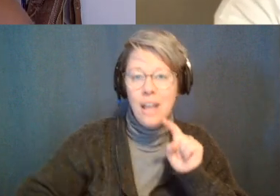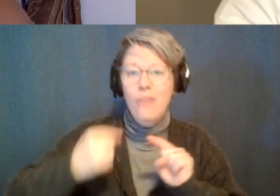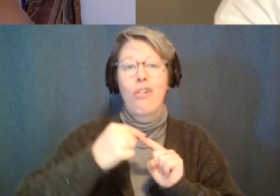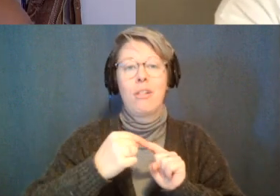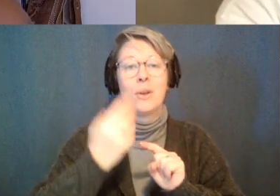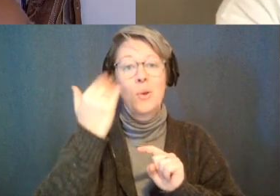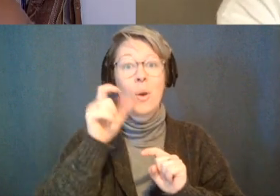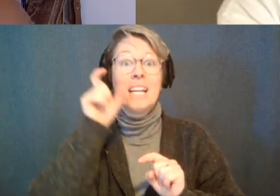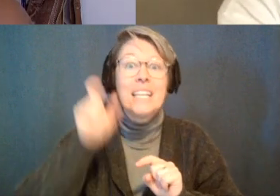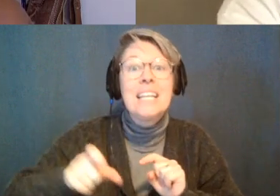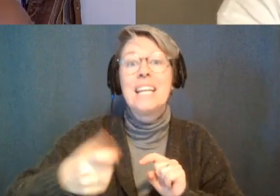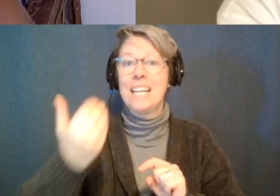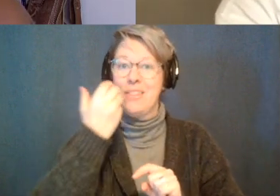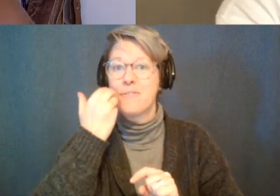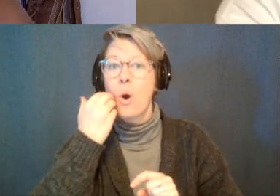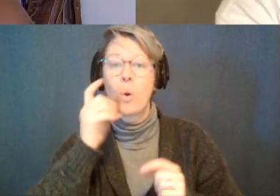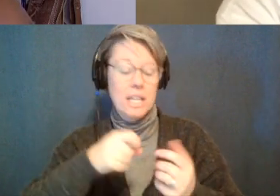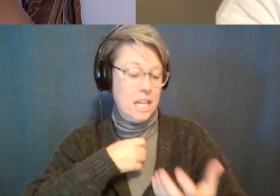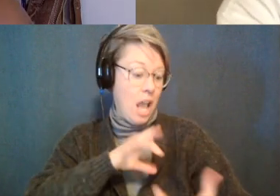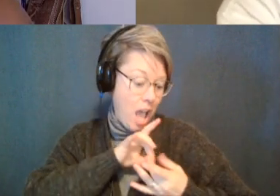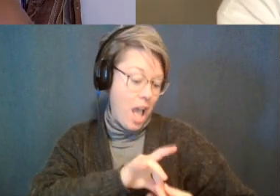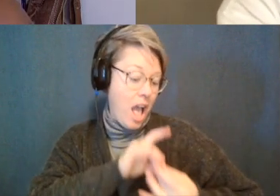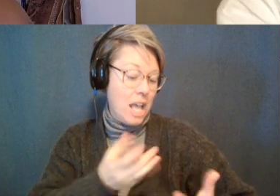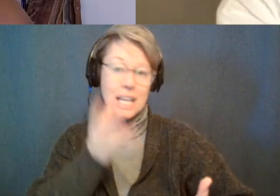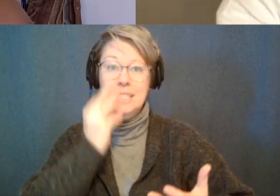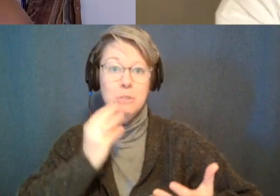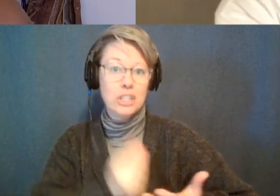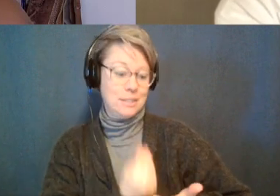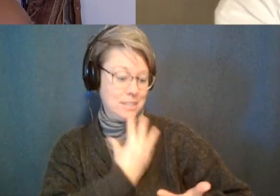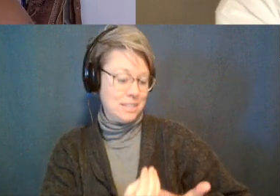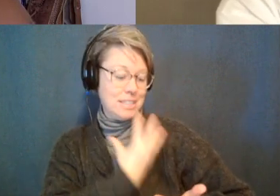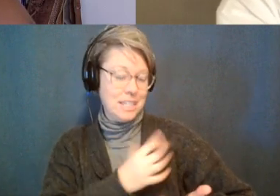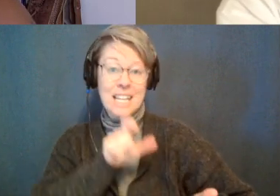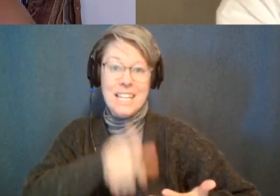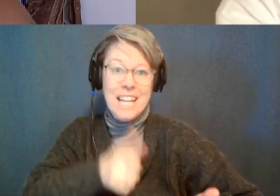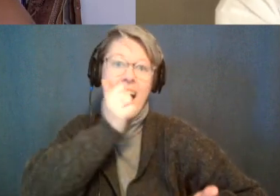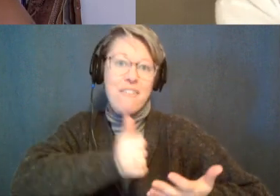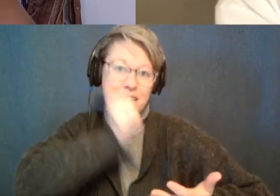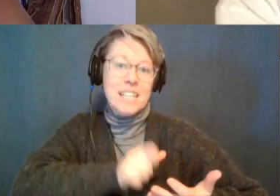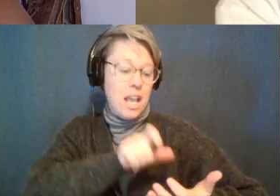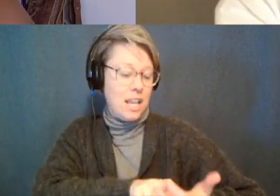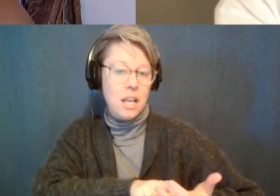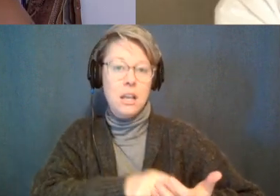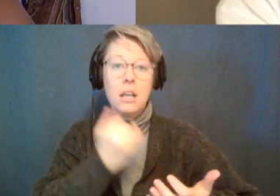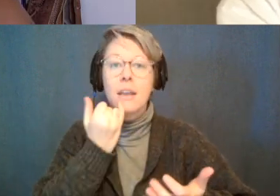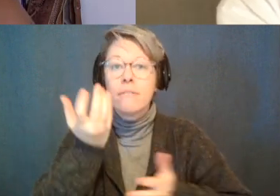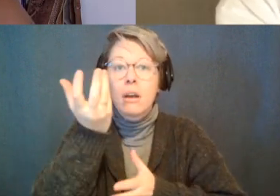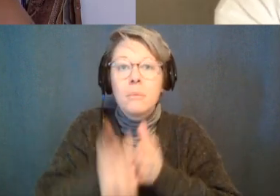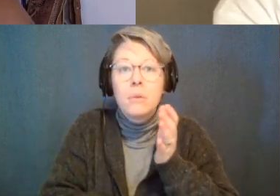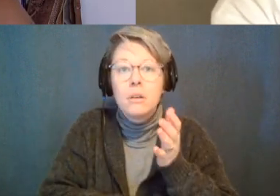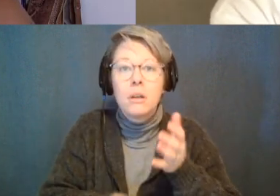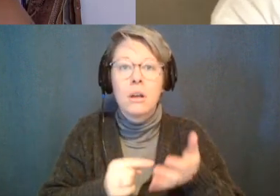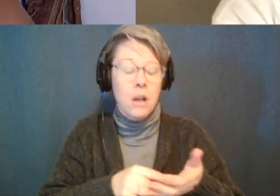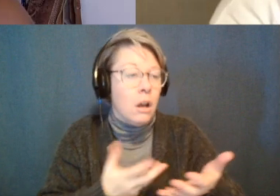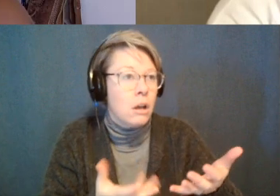fix because they need whatever they need from that experience and all of a sudden now they're like